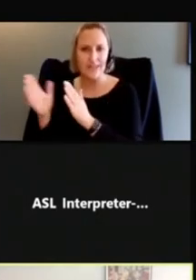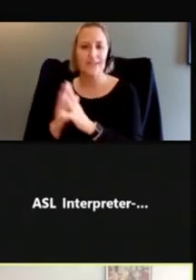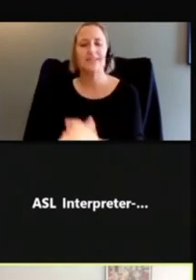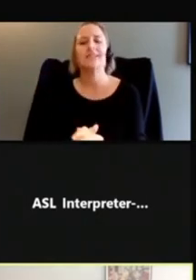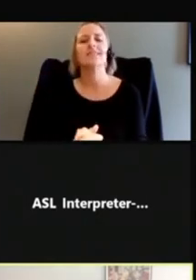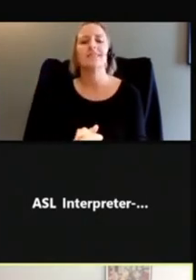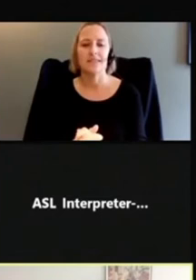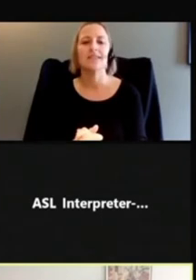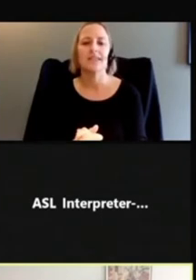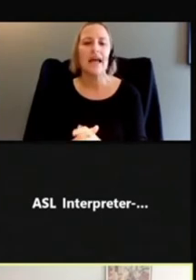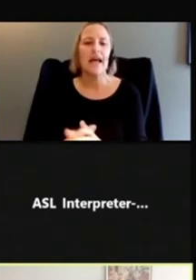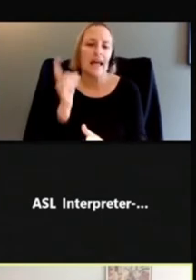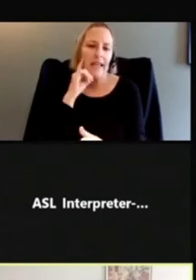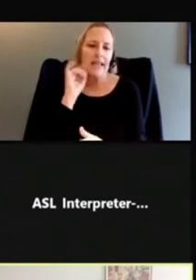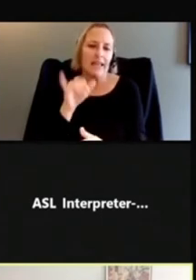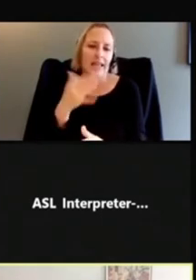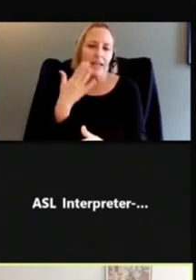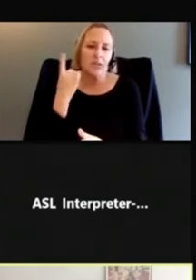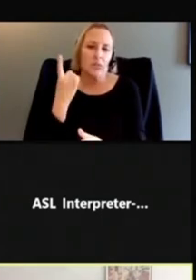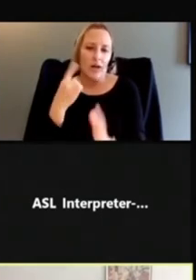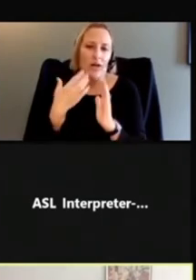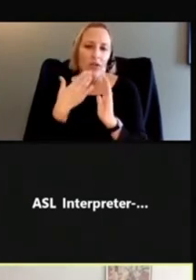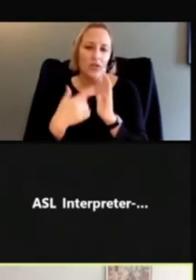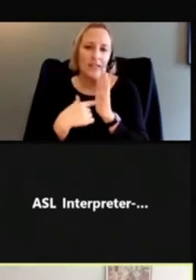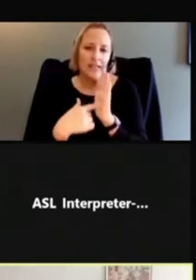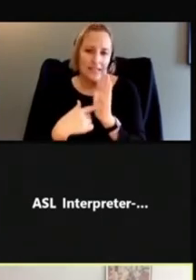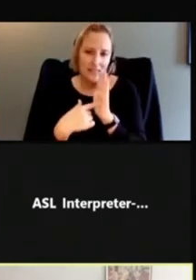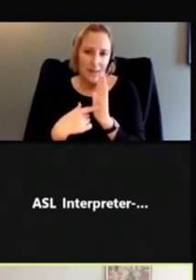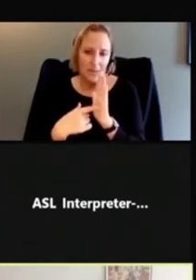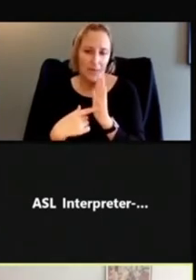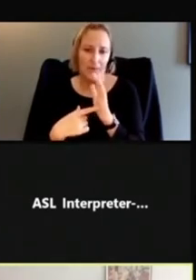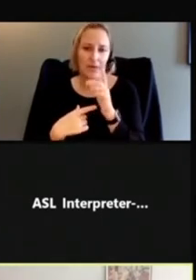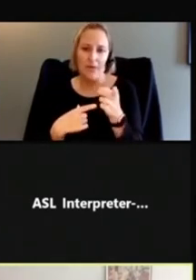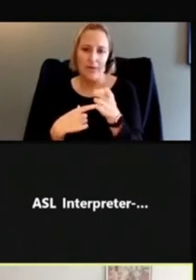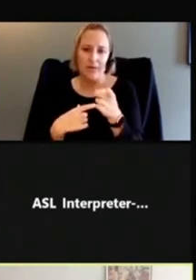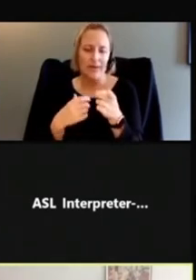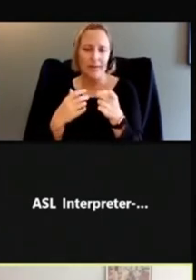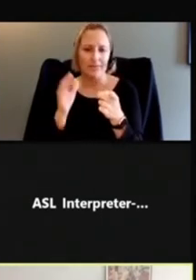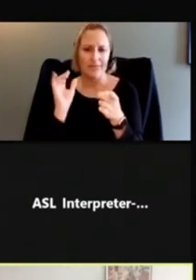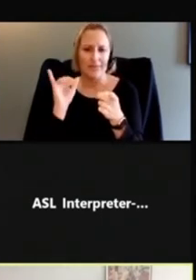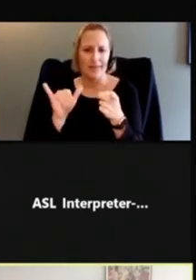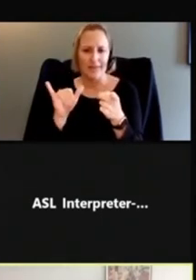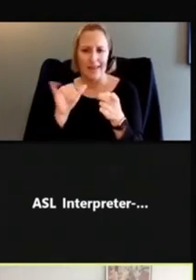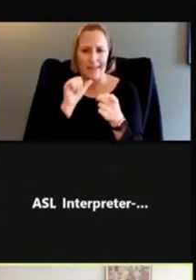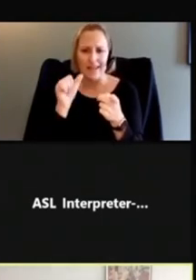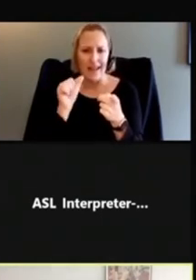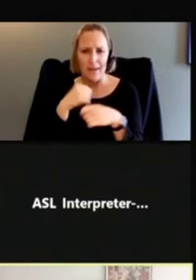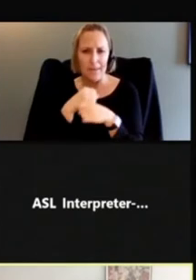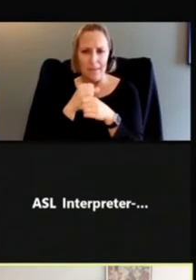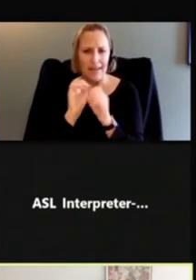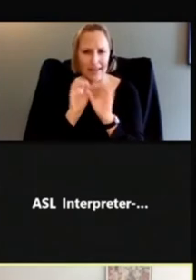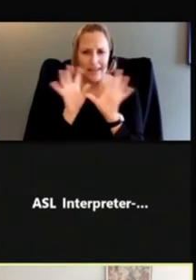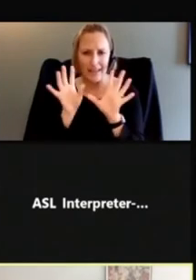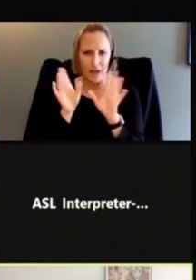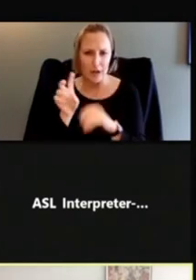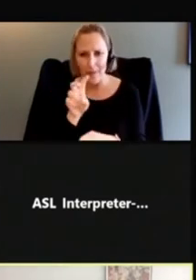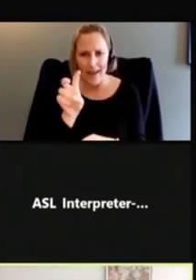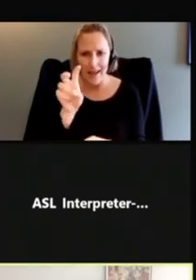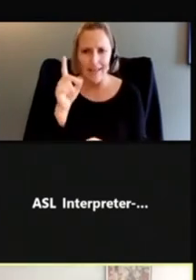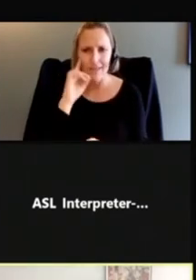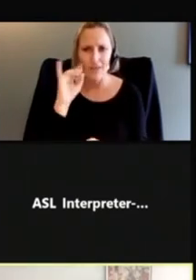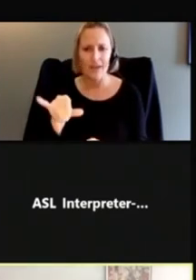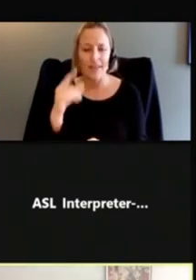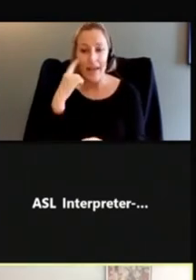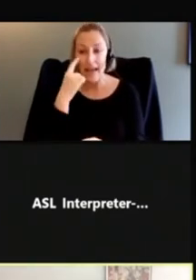So I think that that's a good example of not creating a clear path for the eye to follow. David, do you have